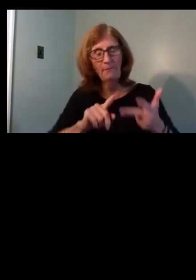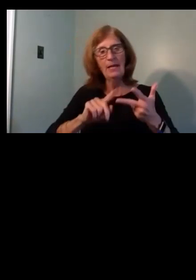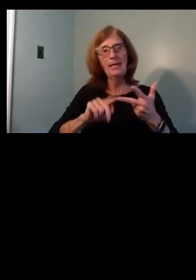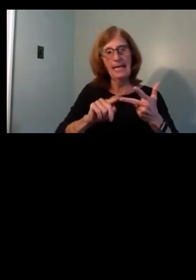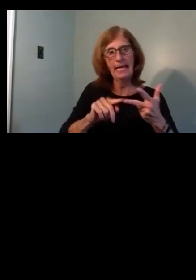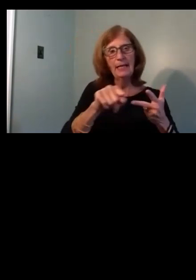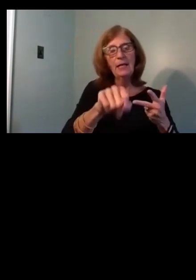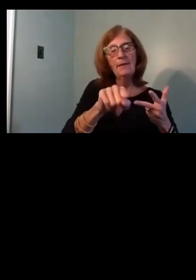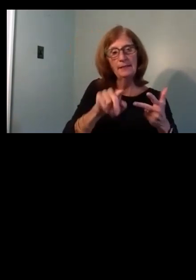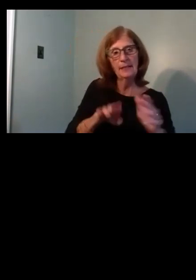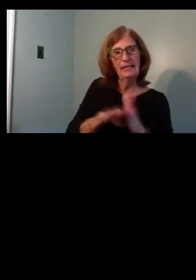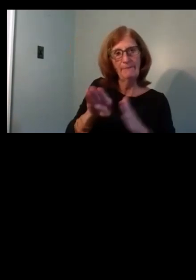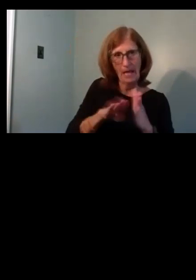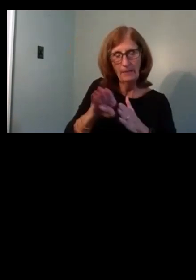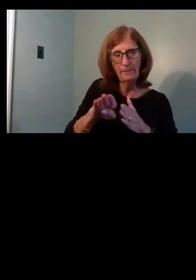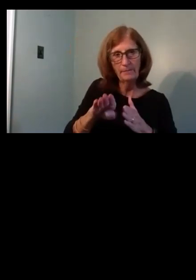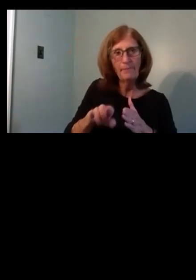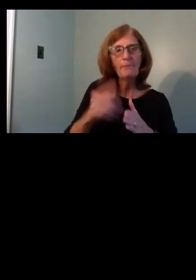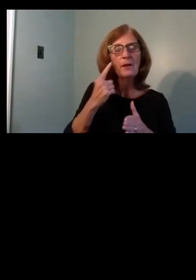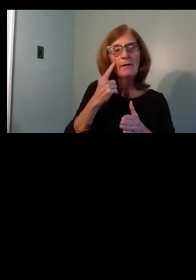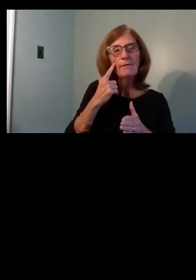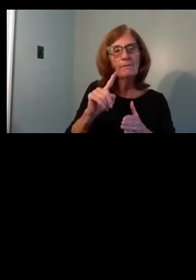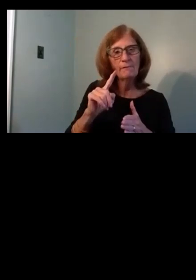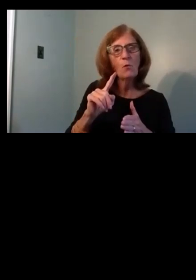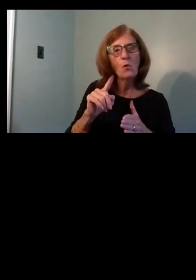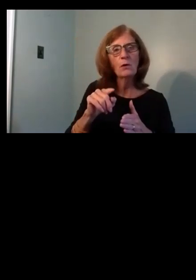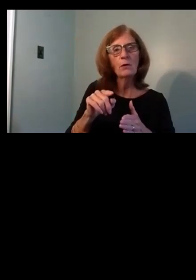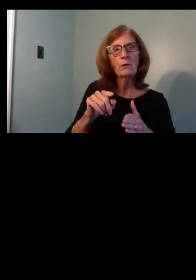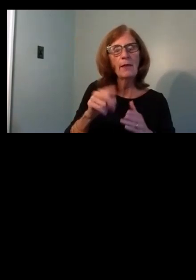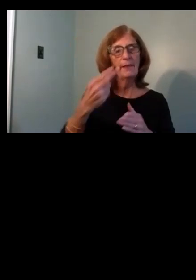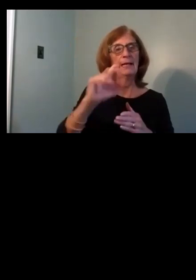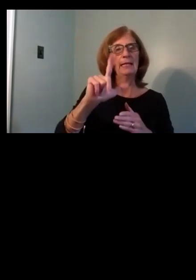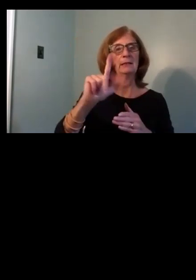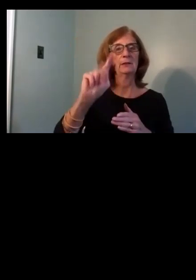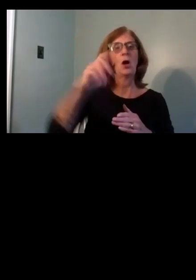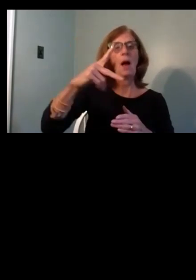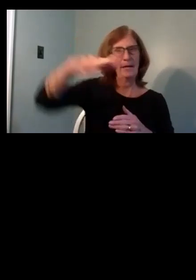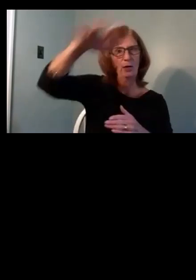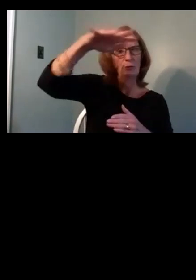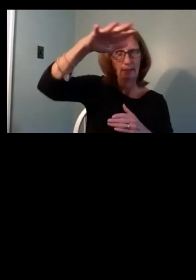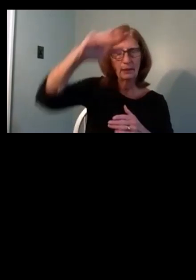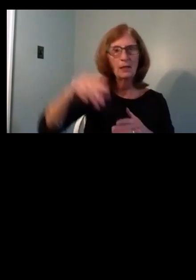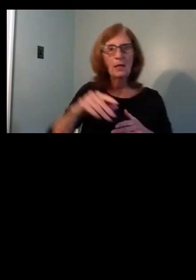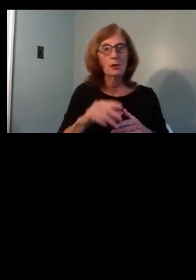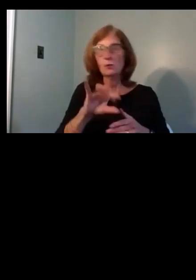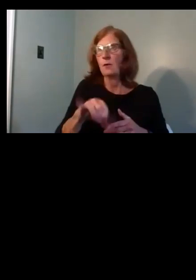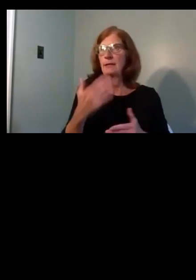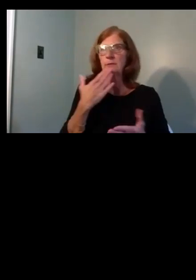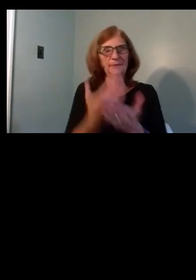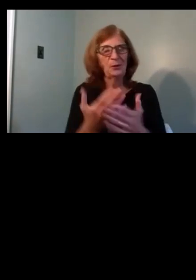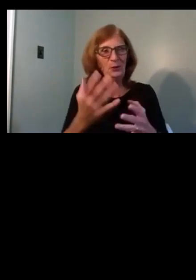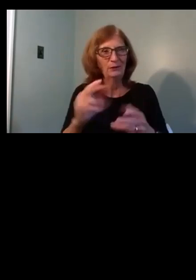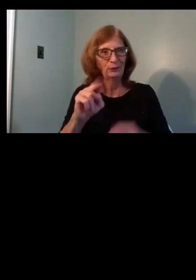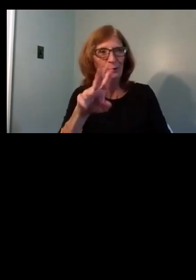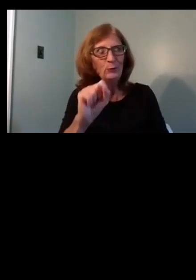Gatesburg Road development for a scattered site development in the Hilltop. So that's great news to get